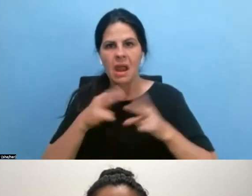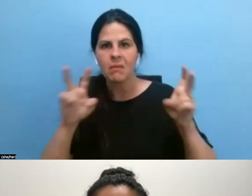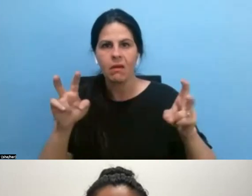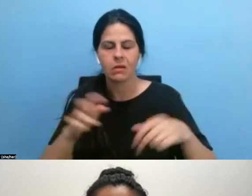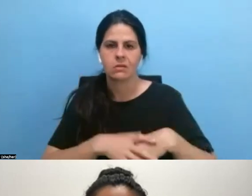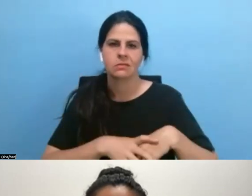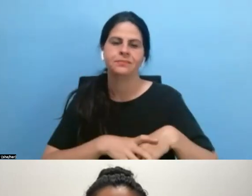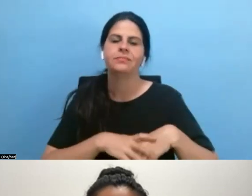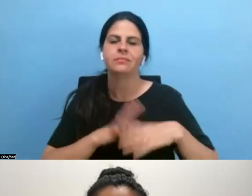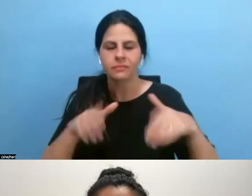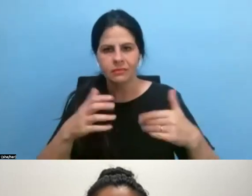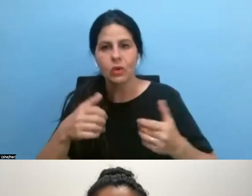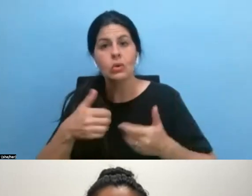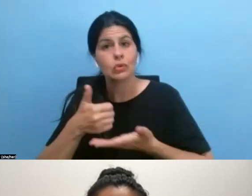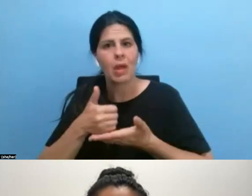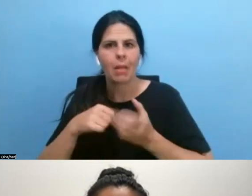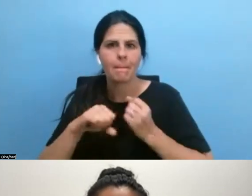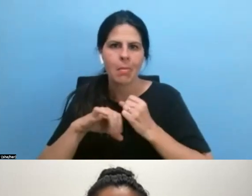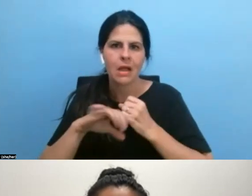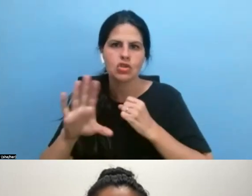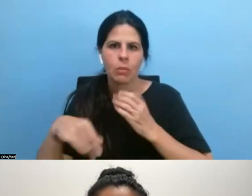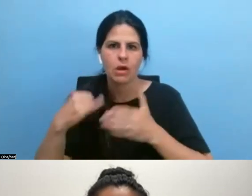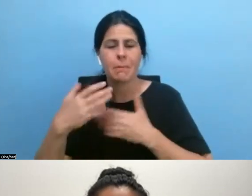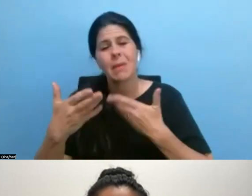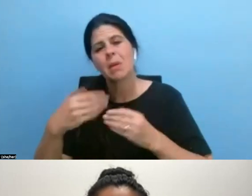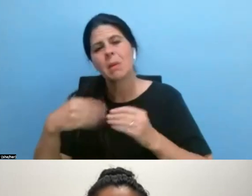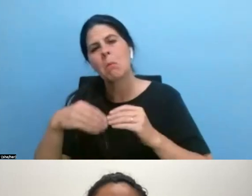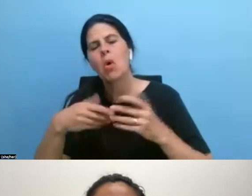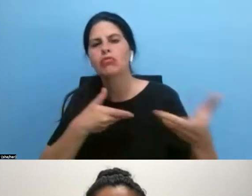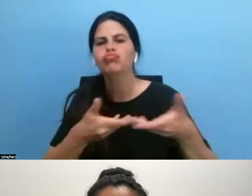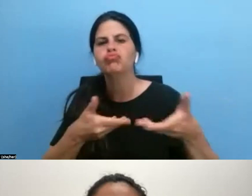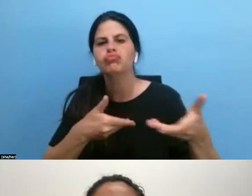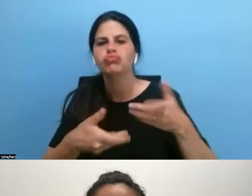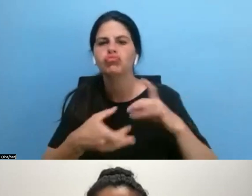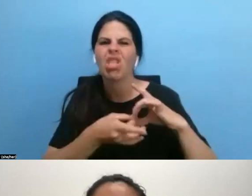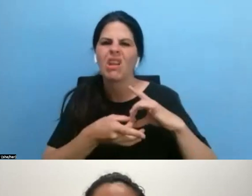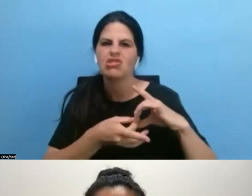project. Um, maybe you want to handle things more relationally. That's all I'm saying.